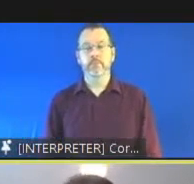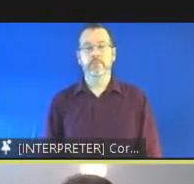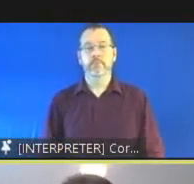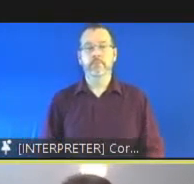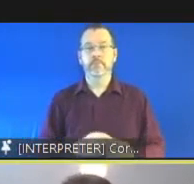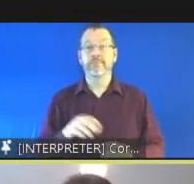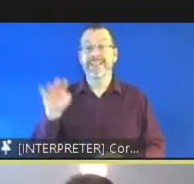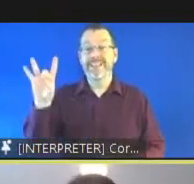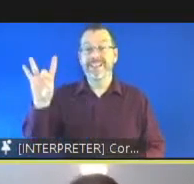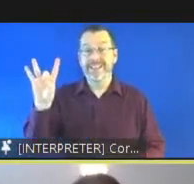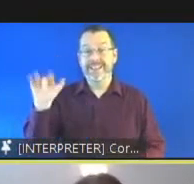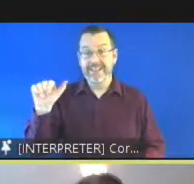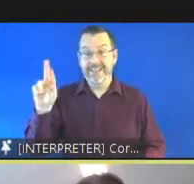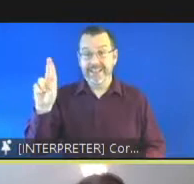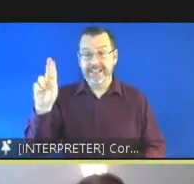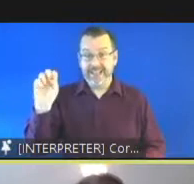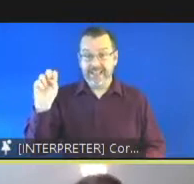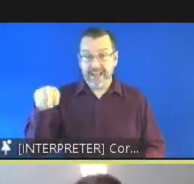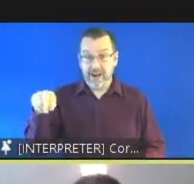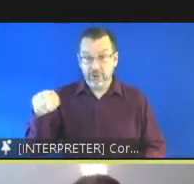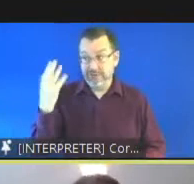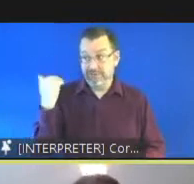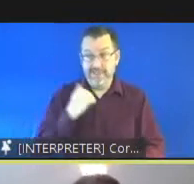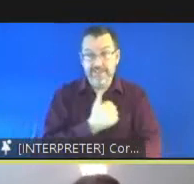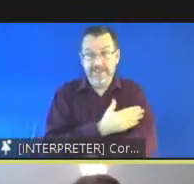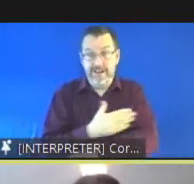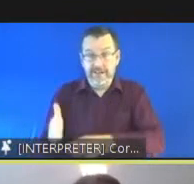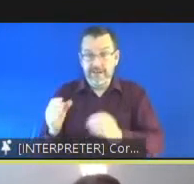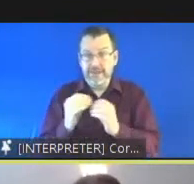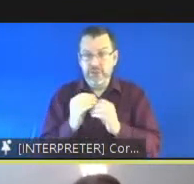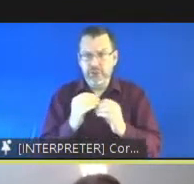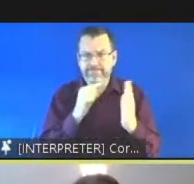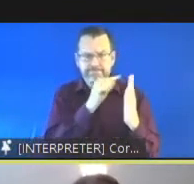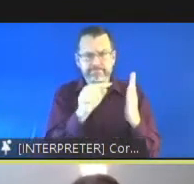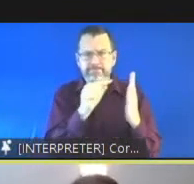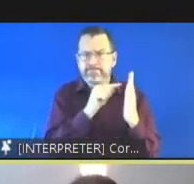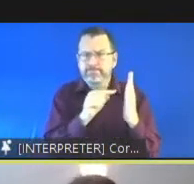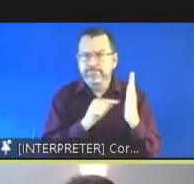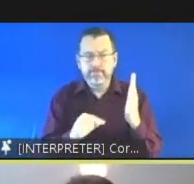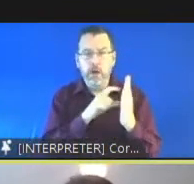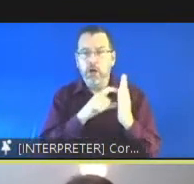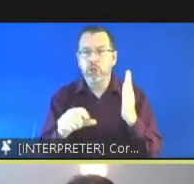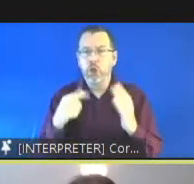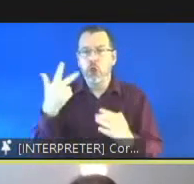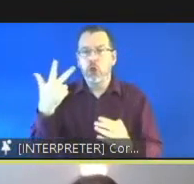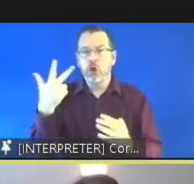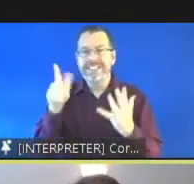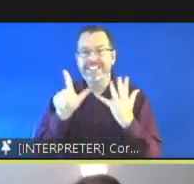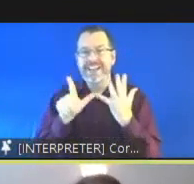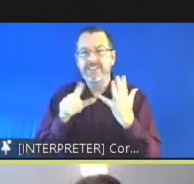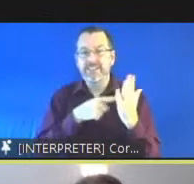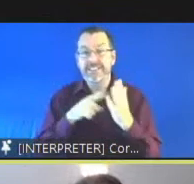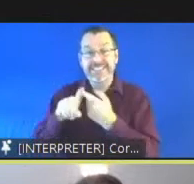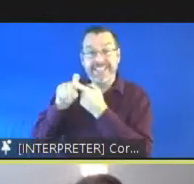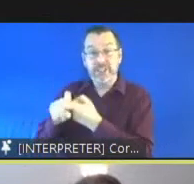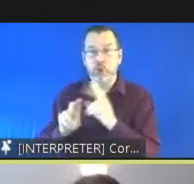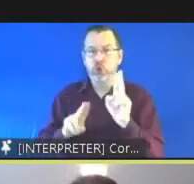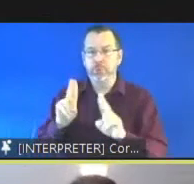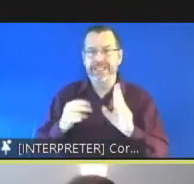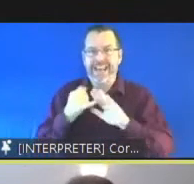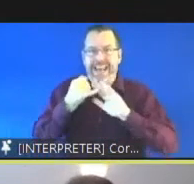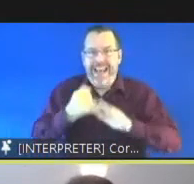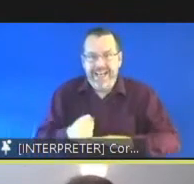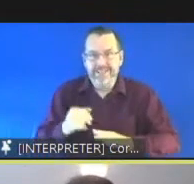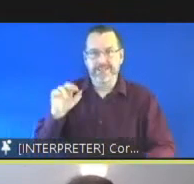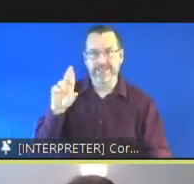of the provisions that karen picked up on in her remarks at the outset as well uh article 37 calling out detention as a last resort article